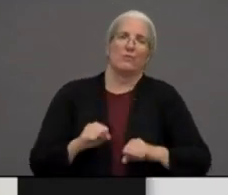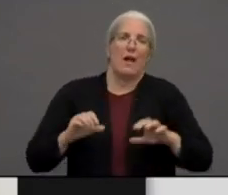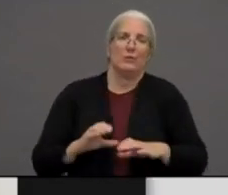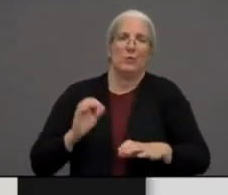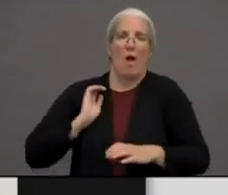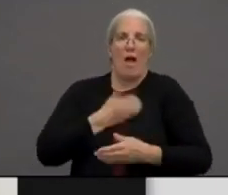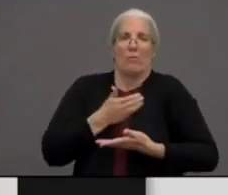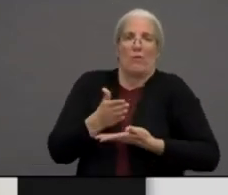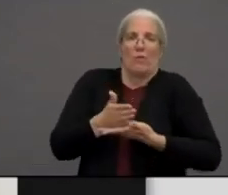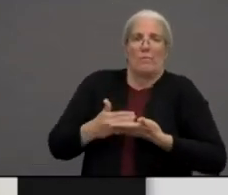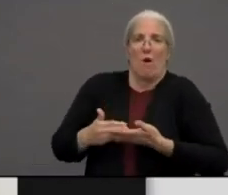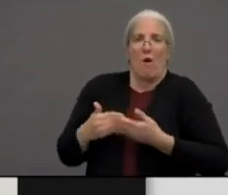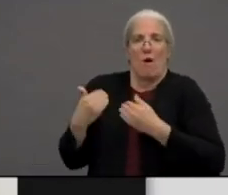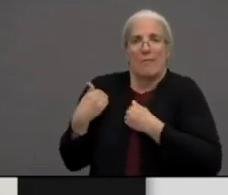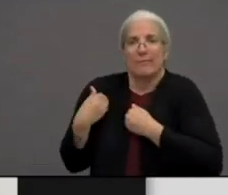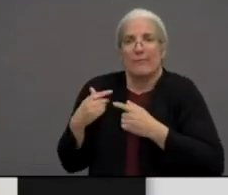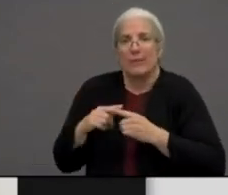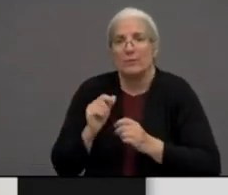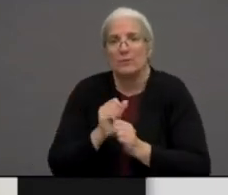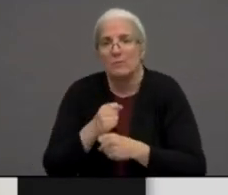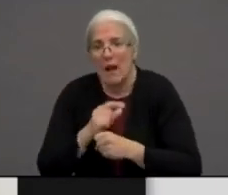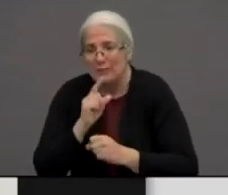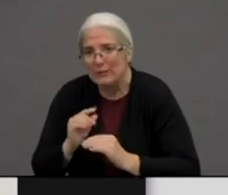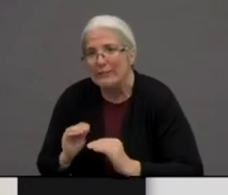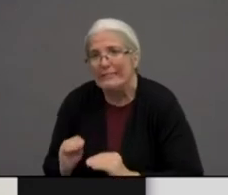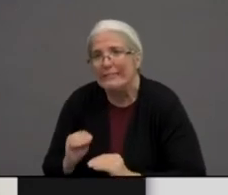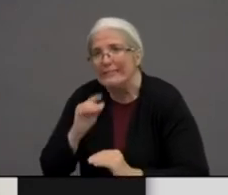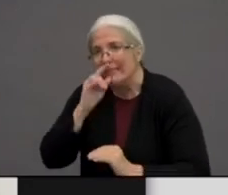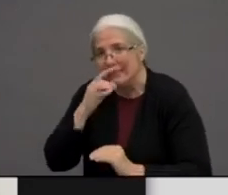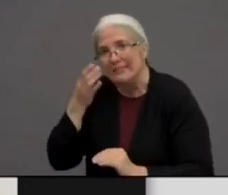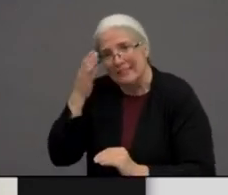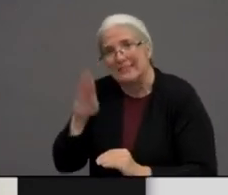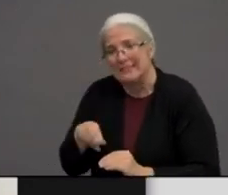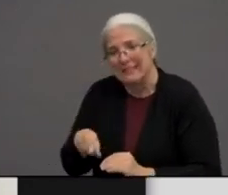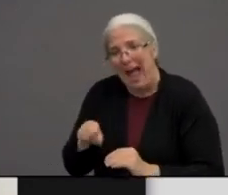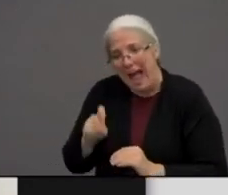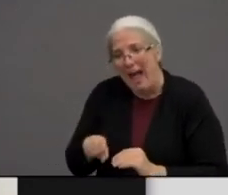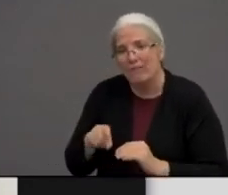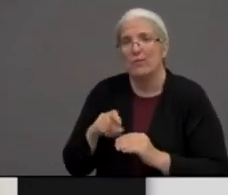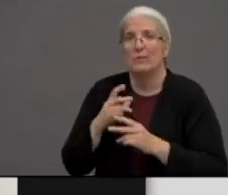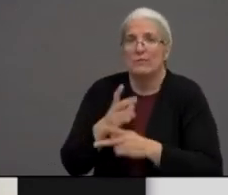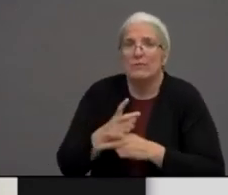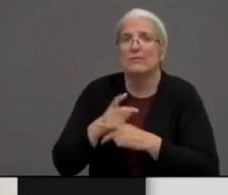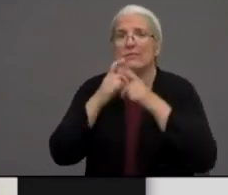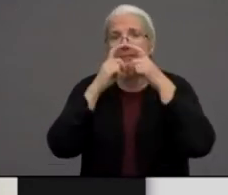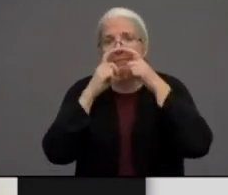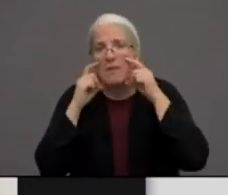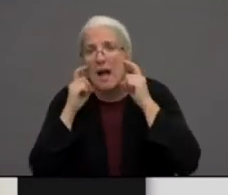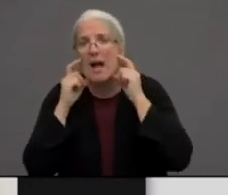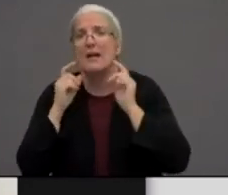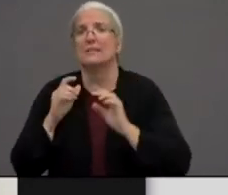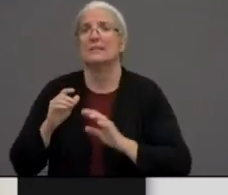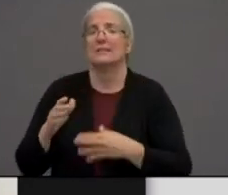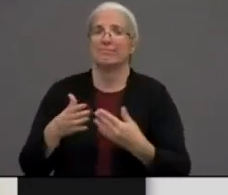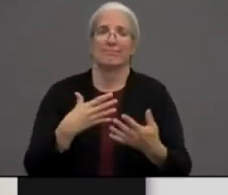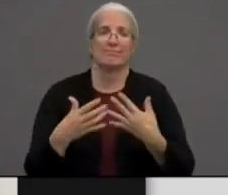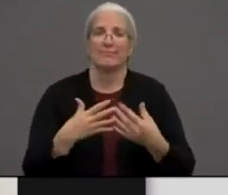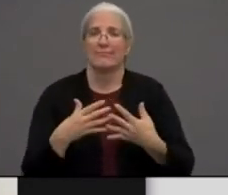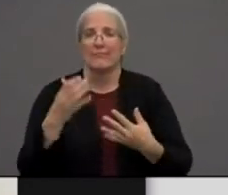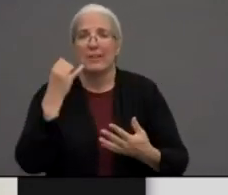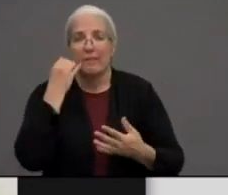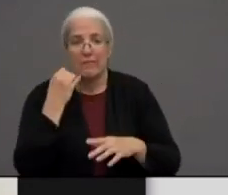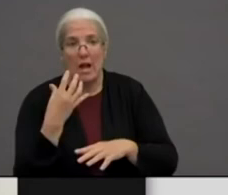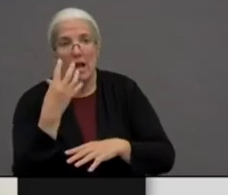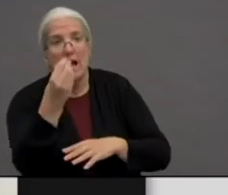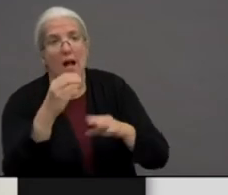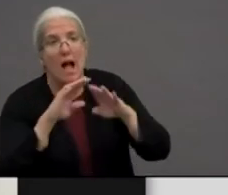recognize what they need to do. You know, and I want them to, regardless if they go out to school or they leave the house, you know, to do